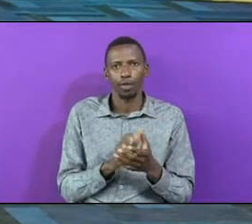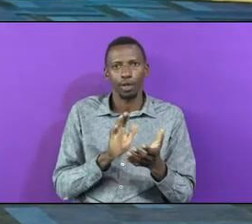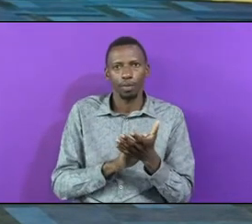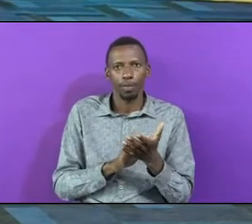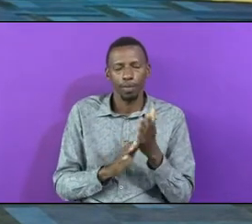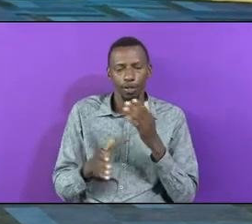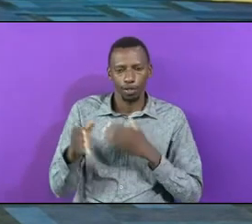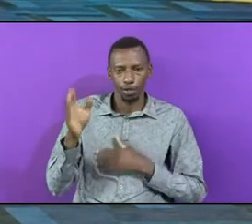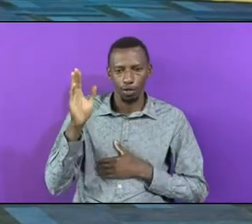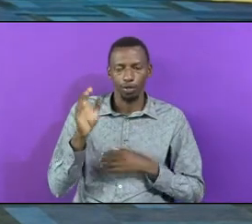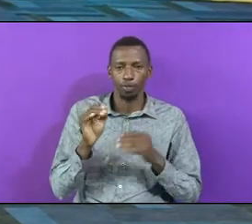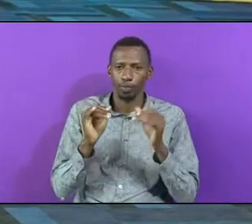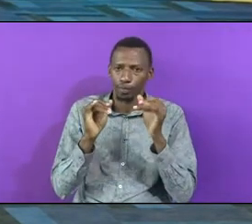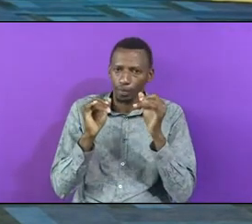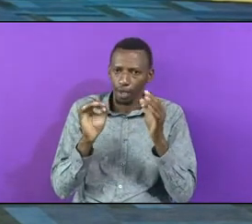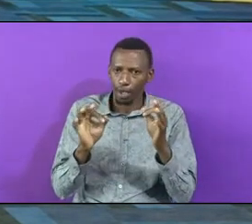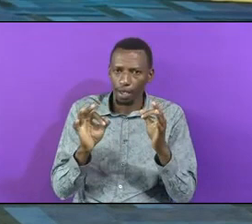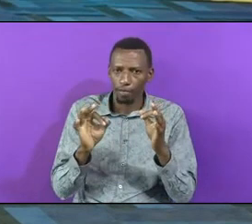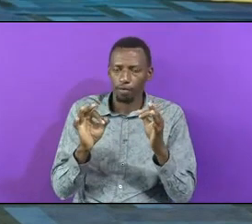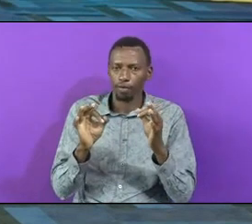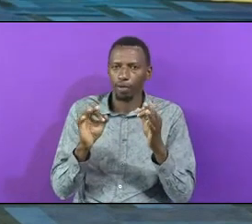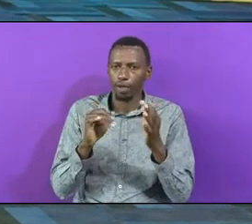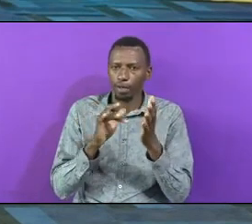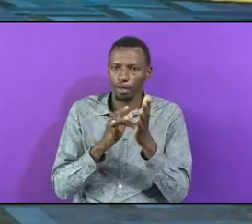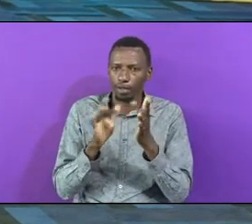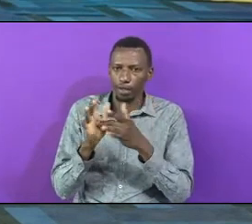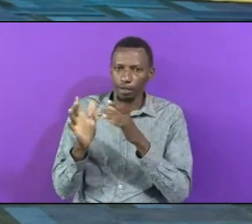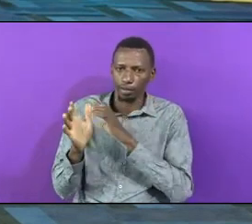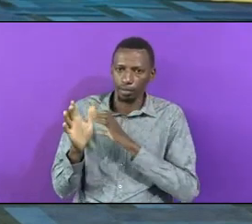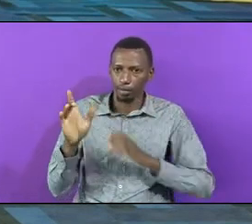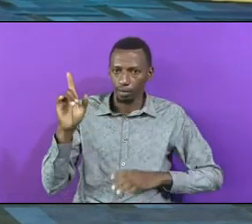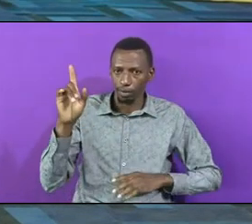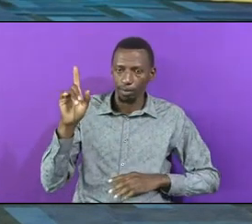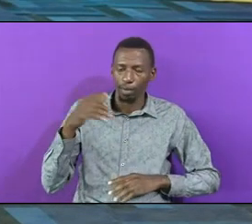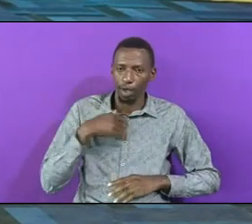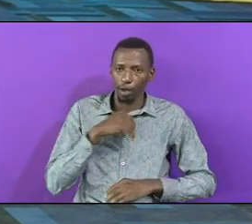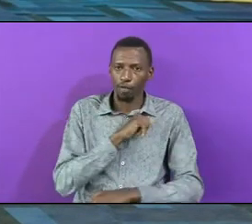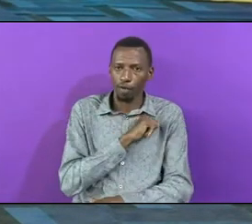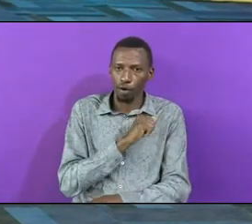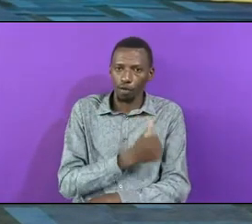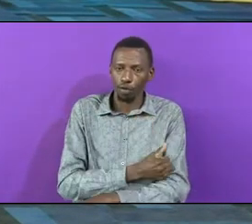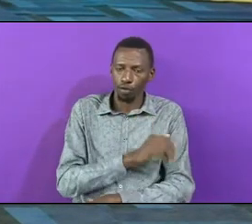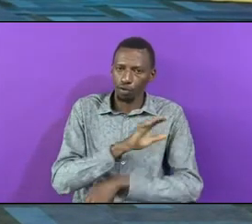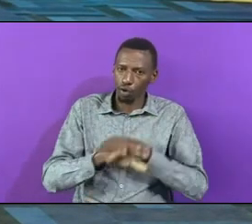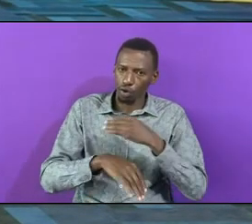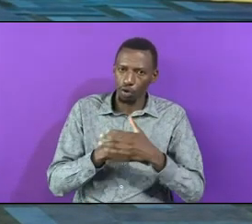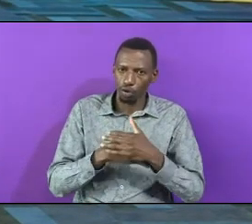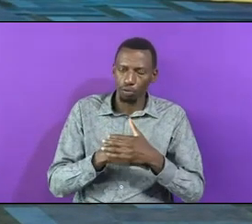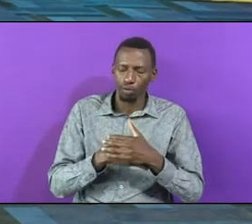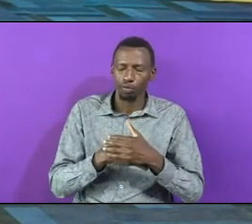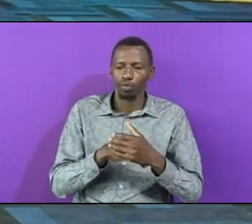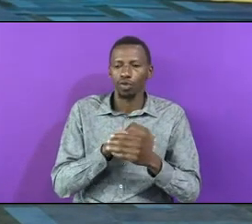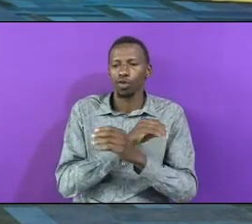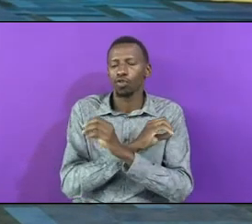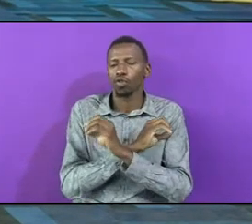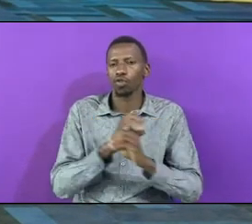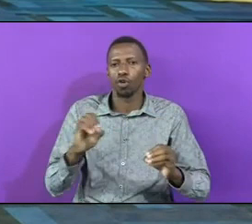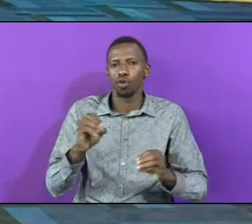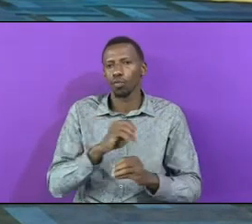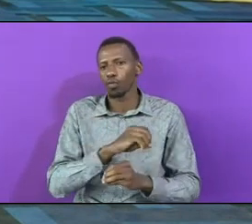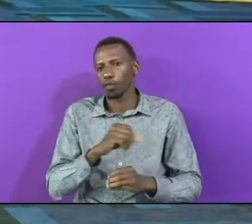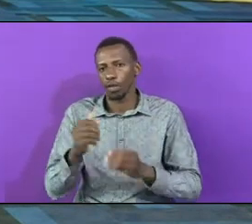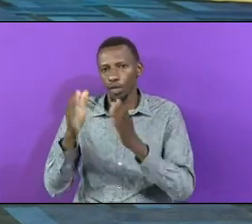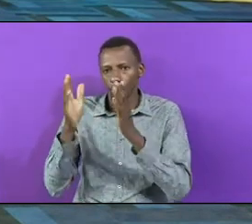If Jesus Christ Has all authority No one else Has any What Authority